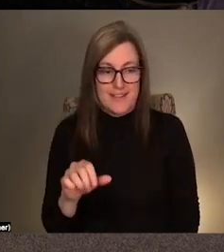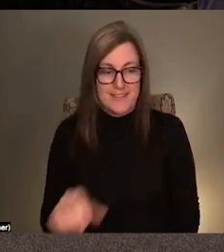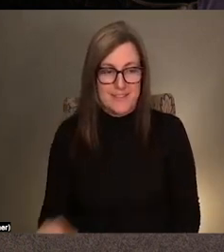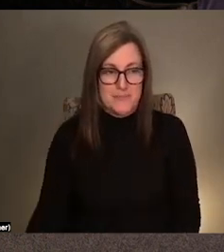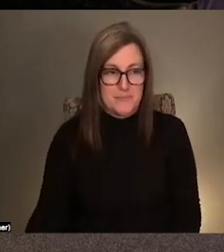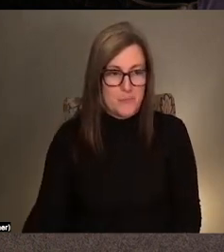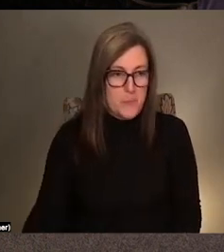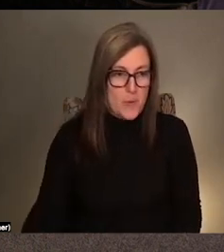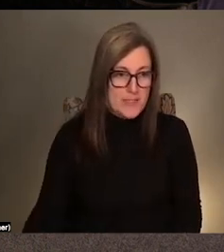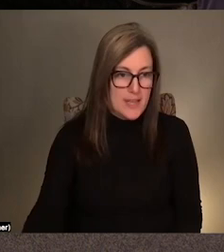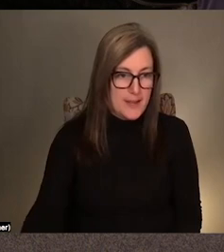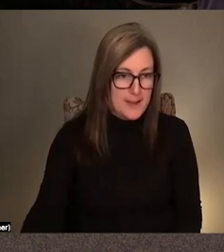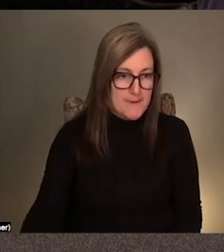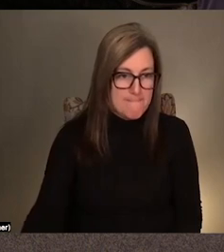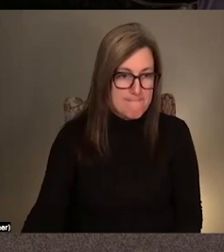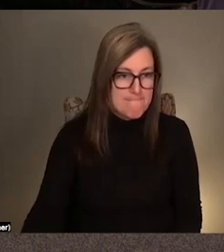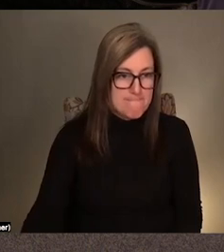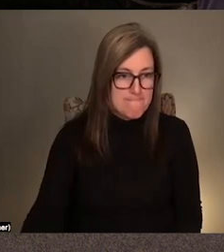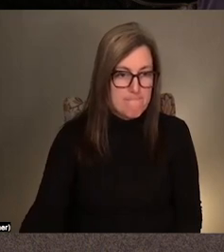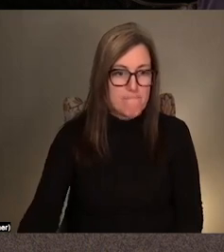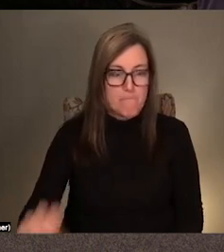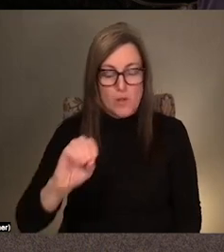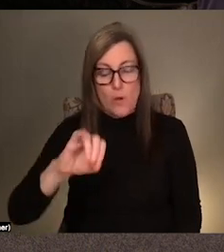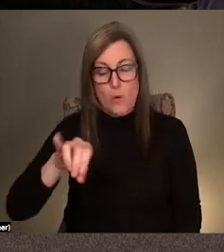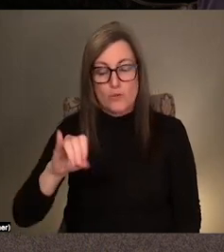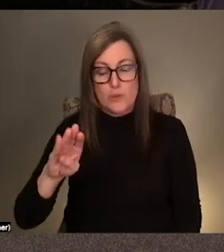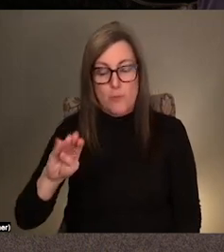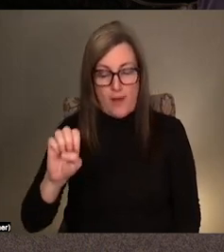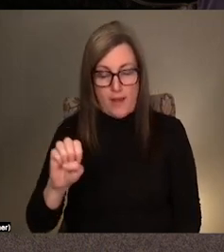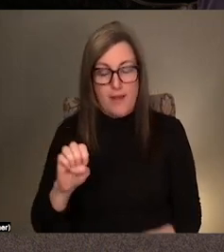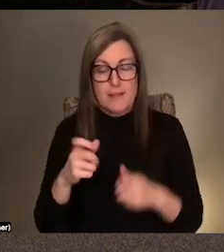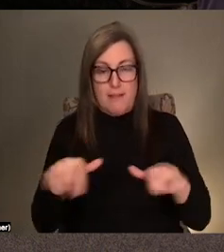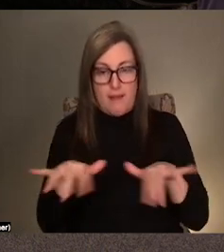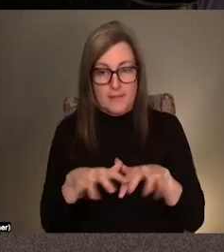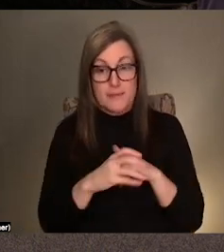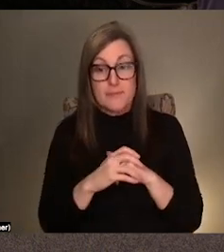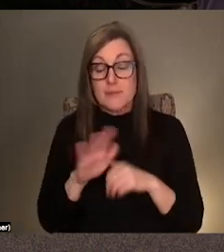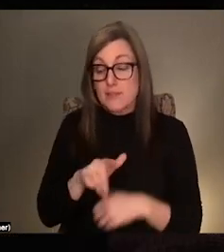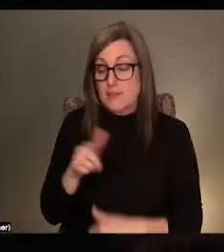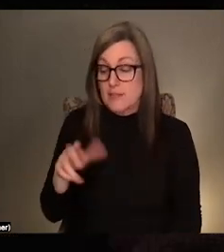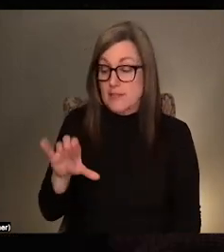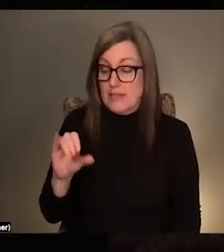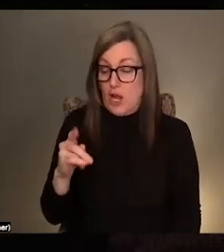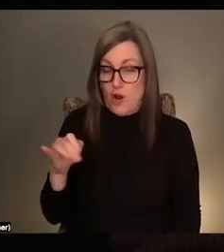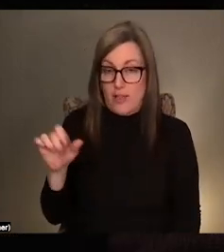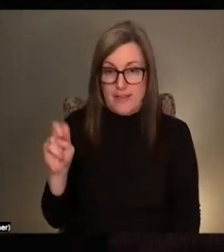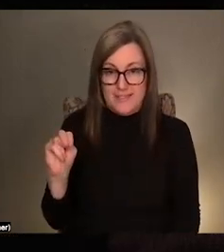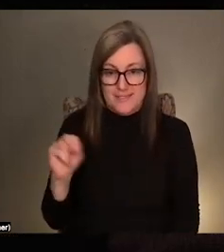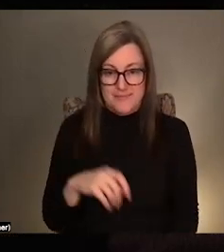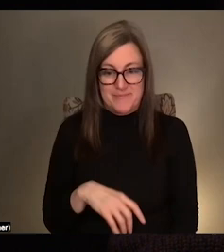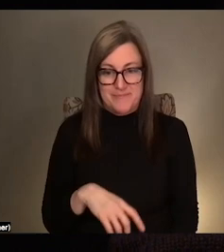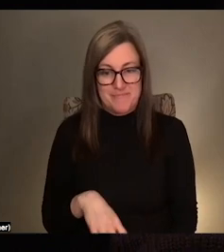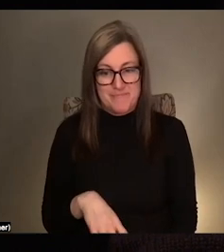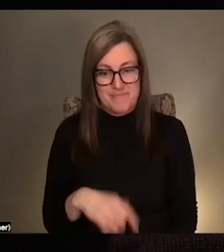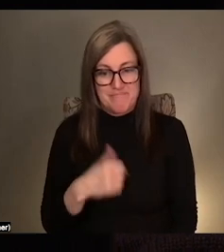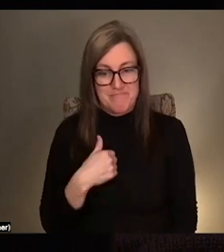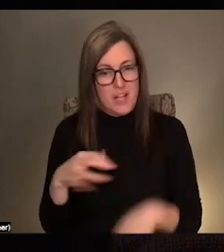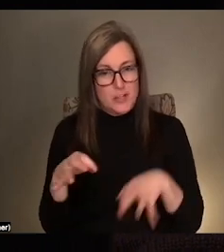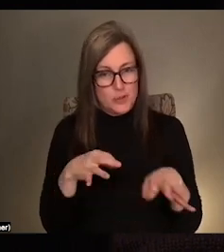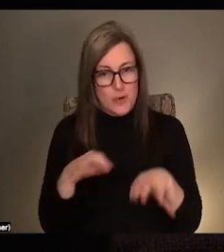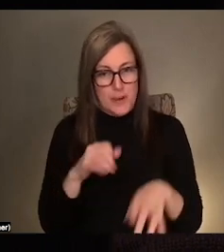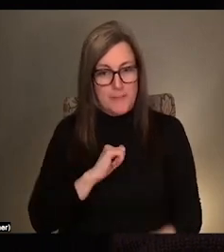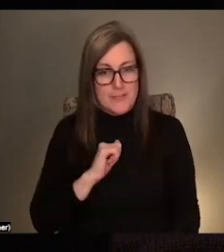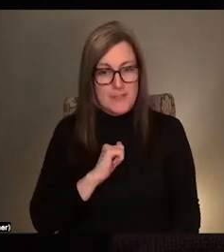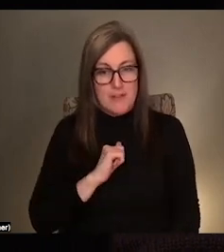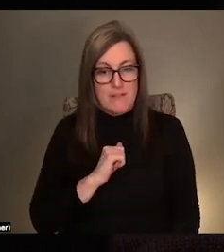to Carolyn Lazard to introduce themselves. Hi, I'm Carolyn. I'm going to describe myself. I'm a